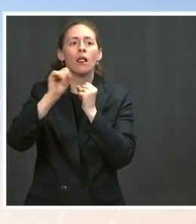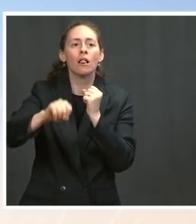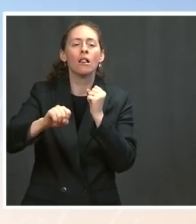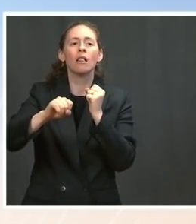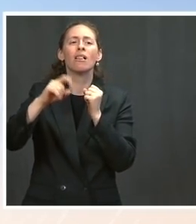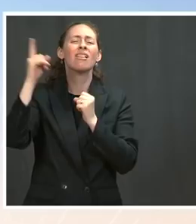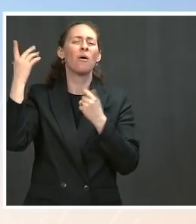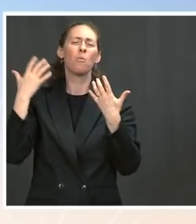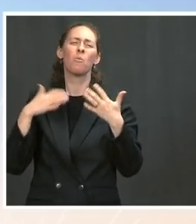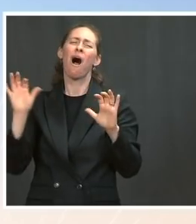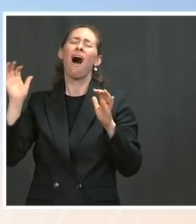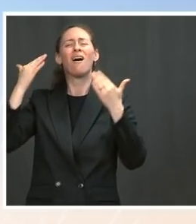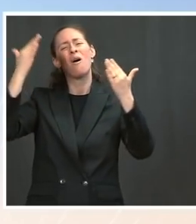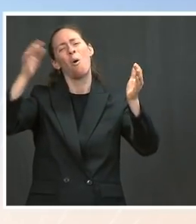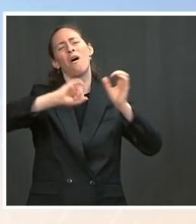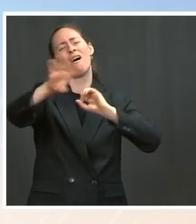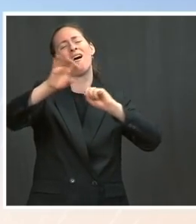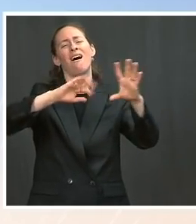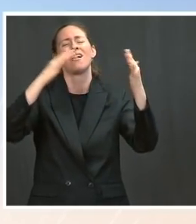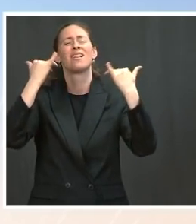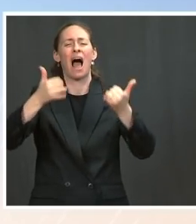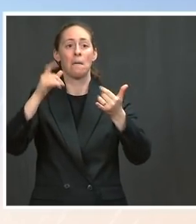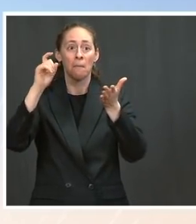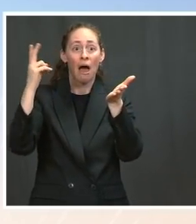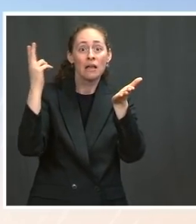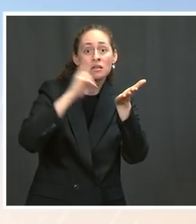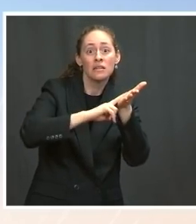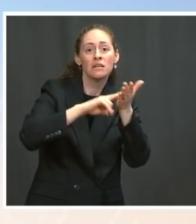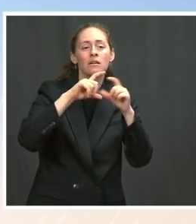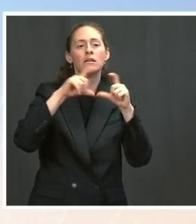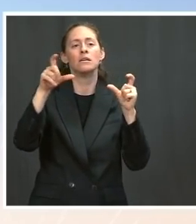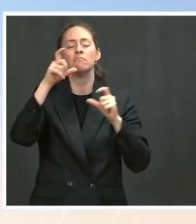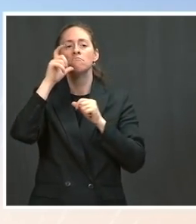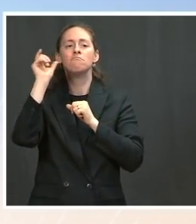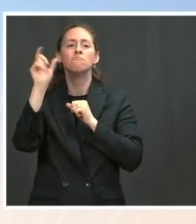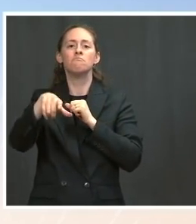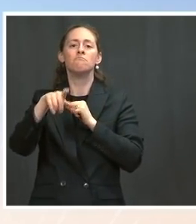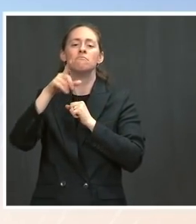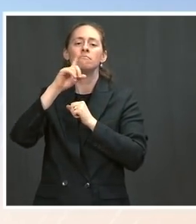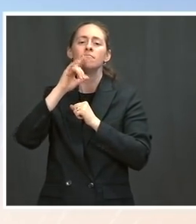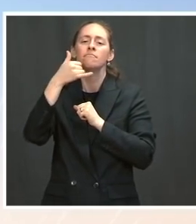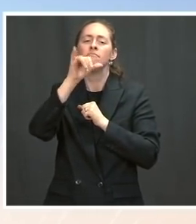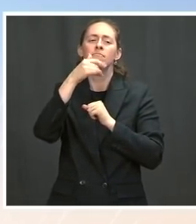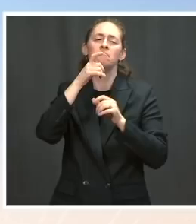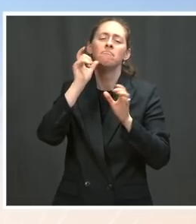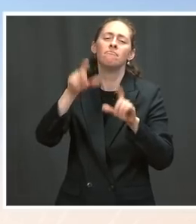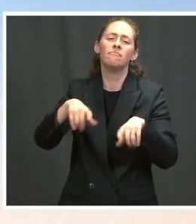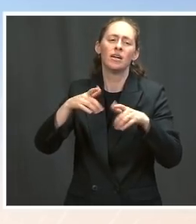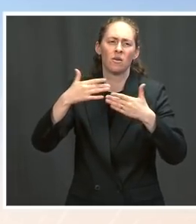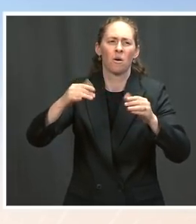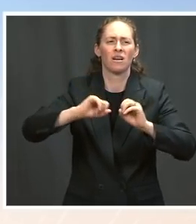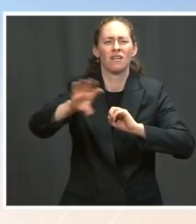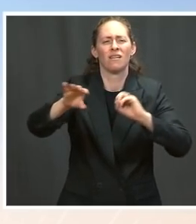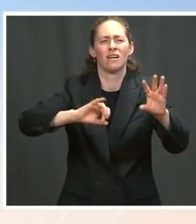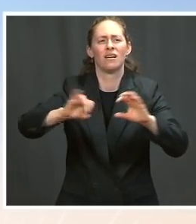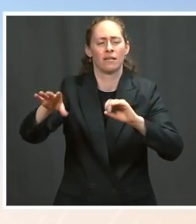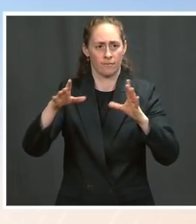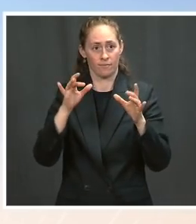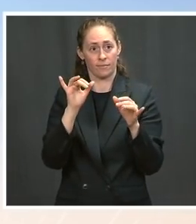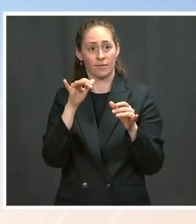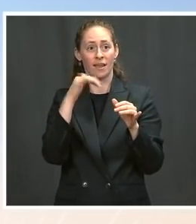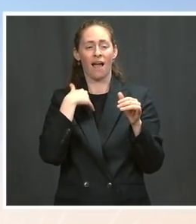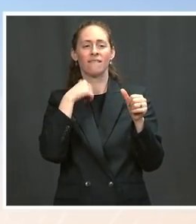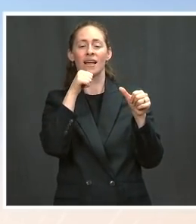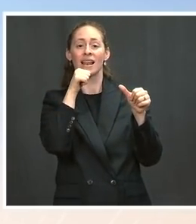And we just didn't think that was an appropriate step to take. So this is a pretty standard letter that goes out with physical checks that are